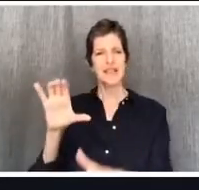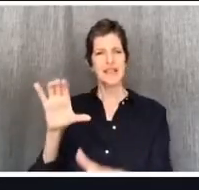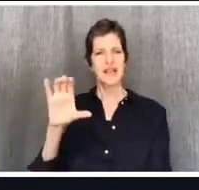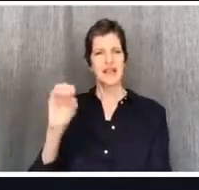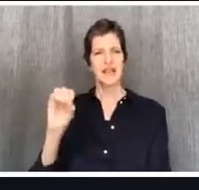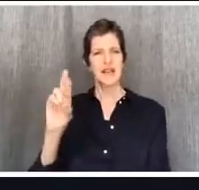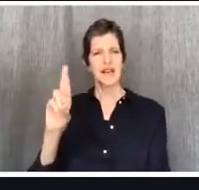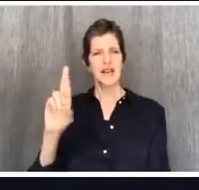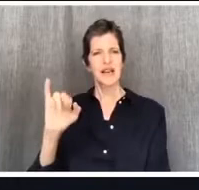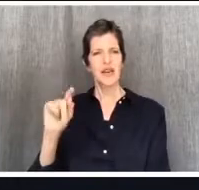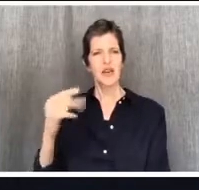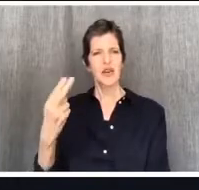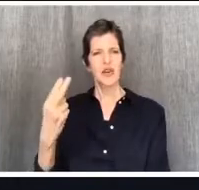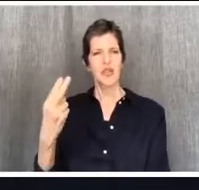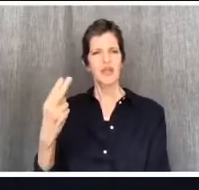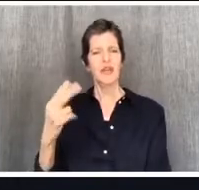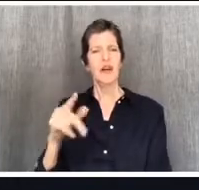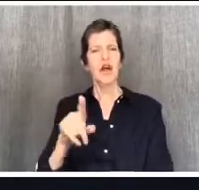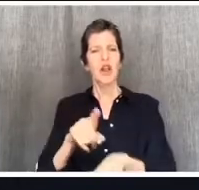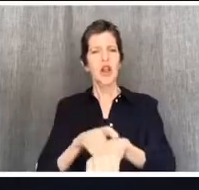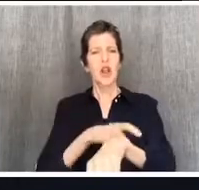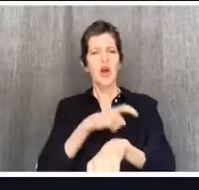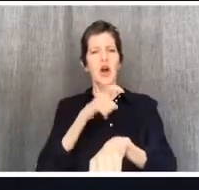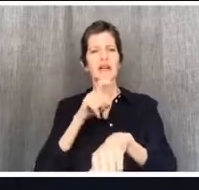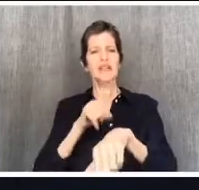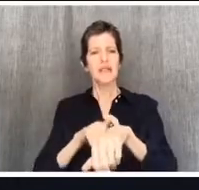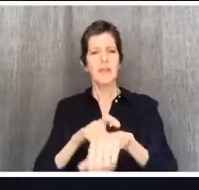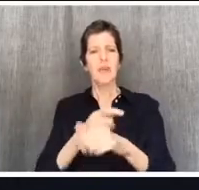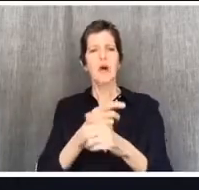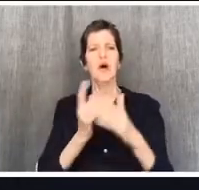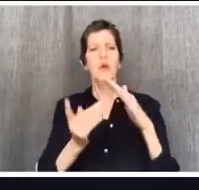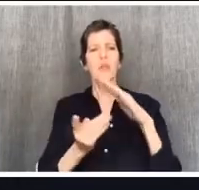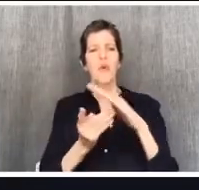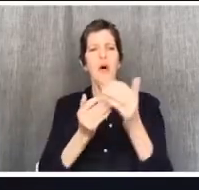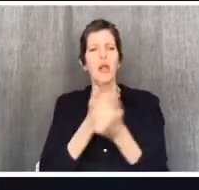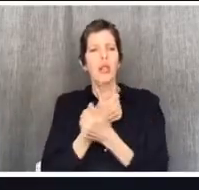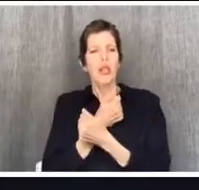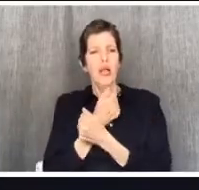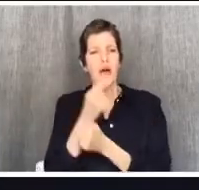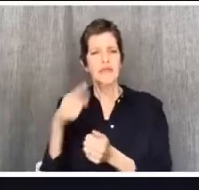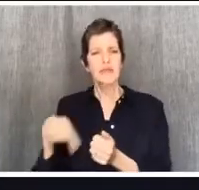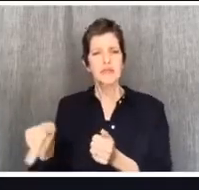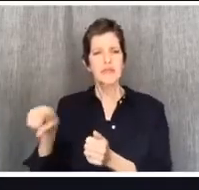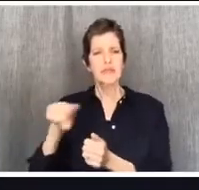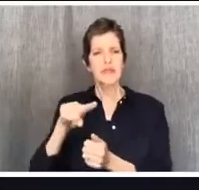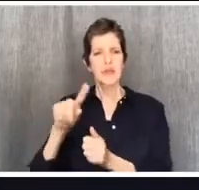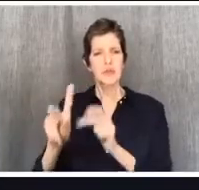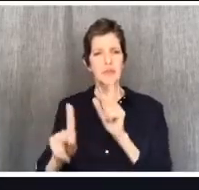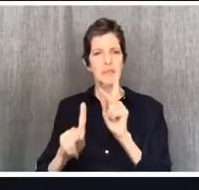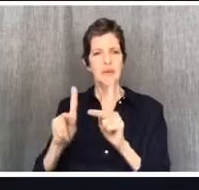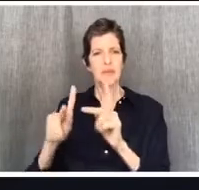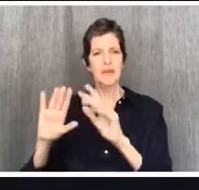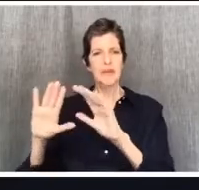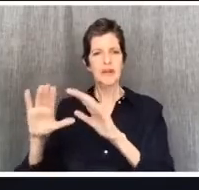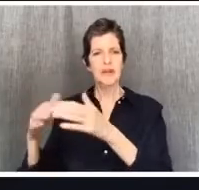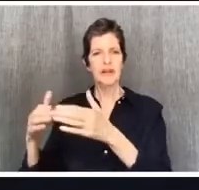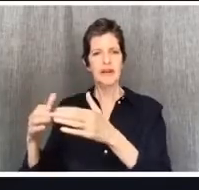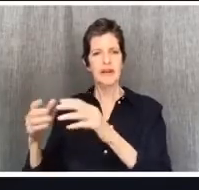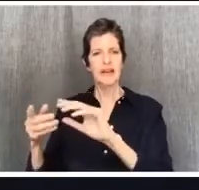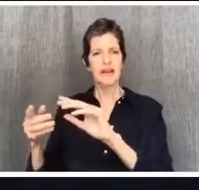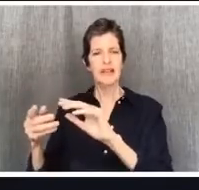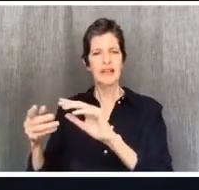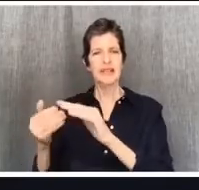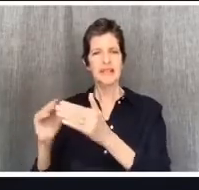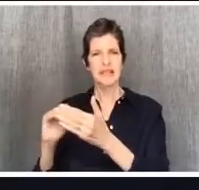He gets to know them. He loves them. He gives himself over to them. And then as was the case for Paul, because he's called to this broader